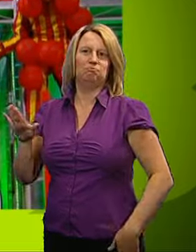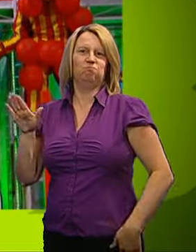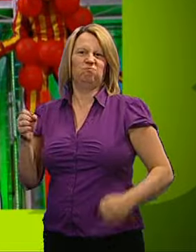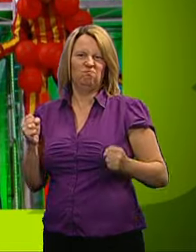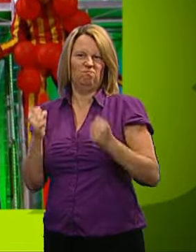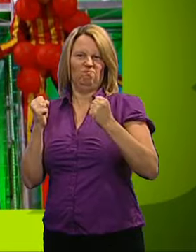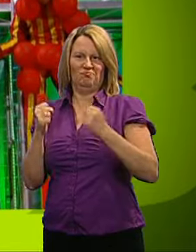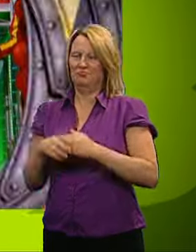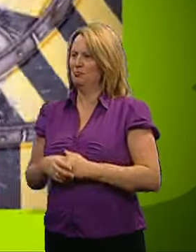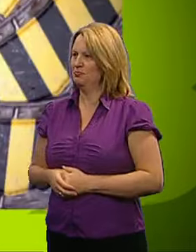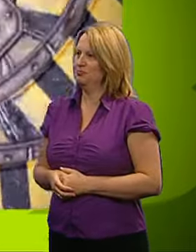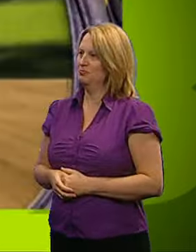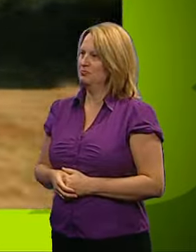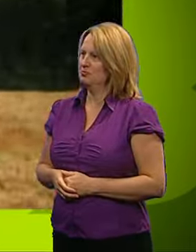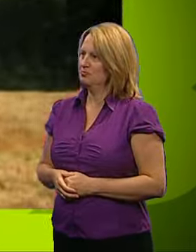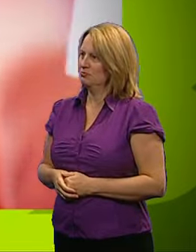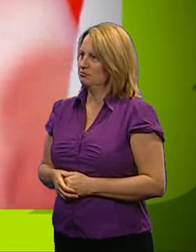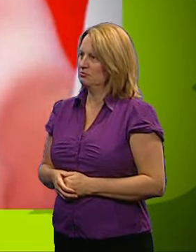toughening up. Be good for this.